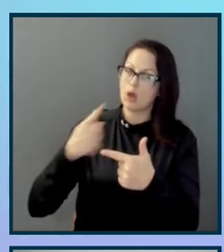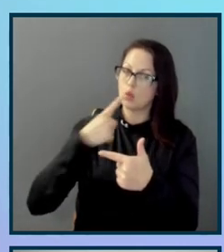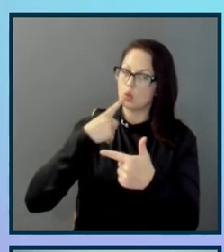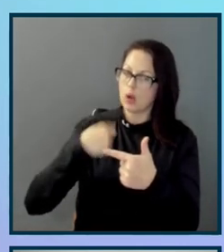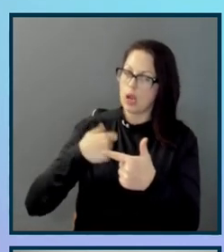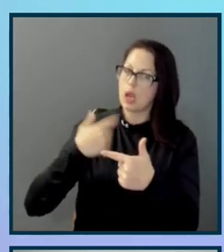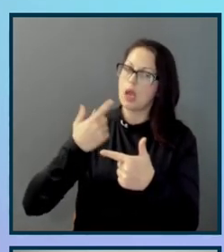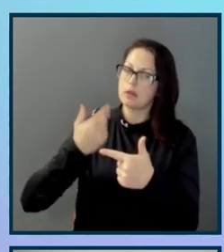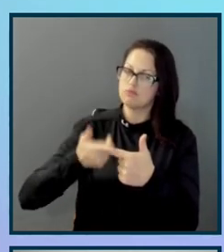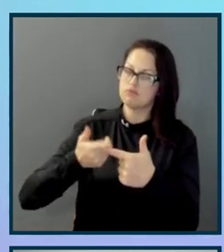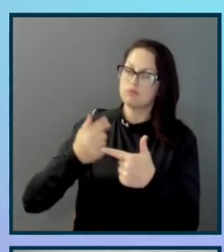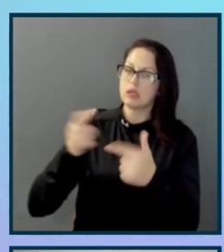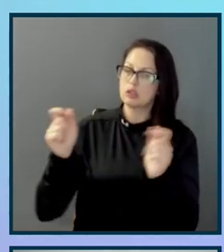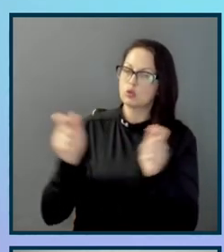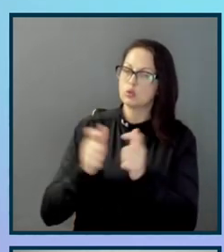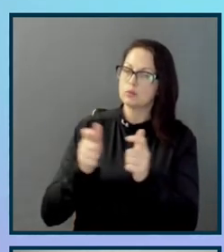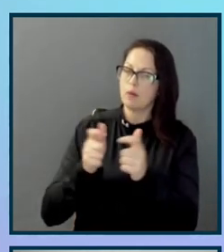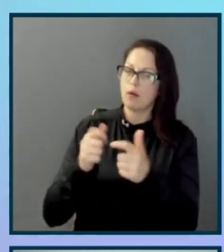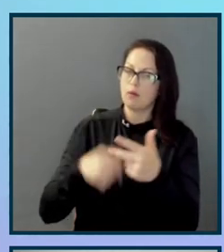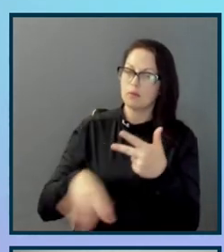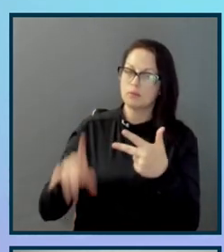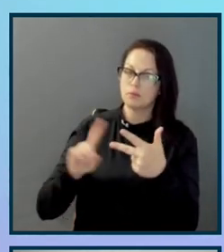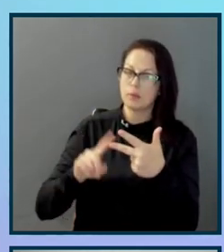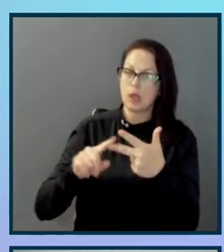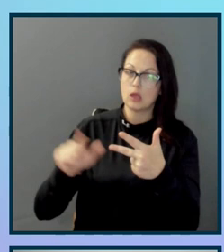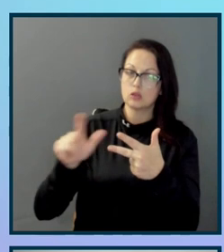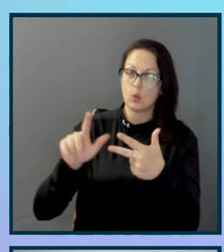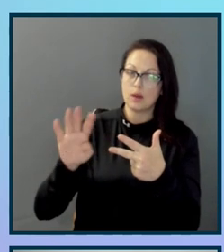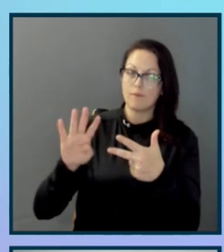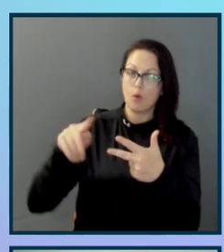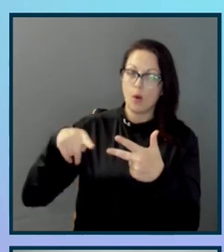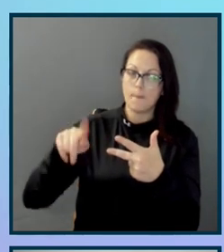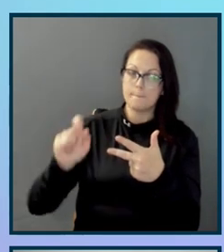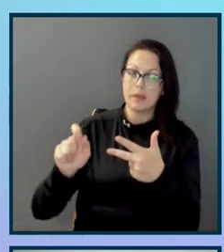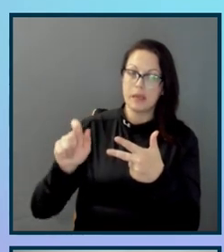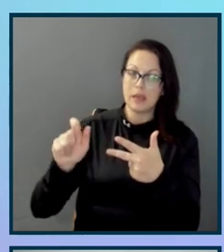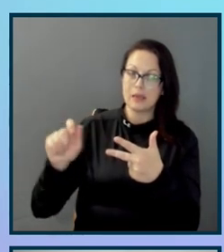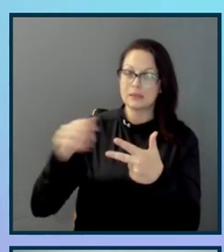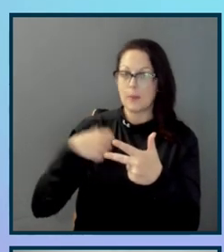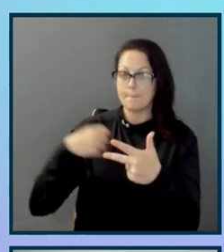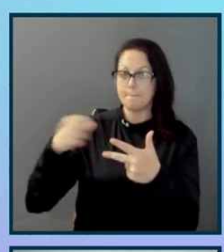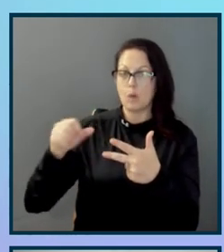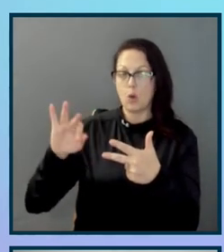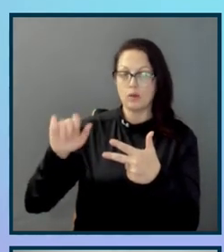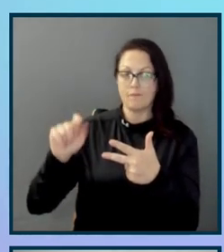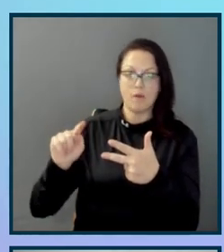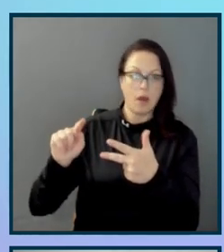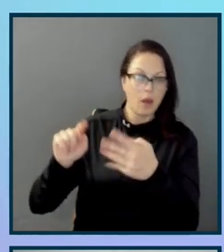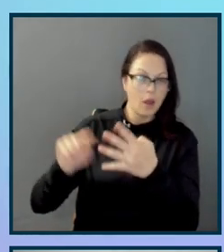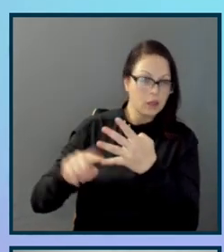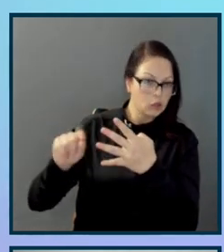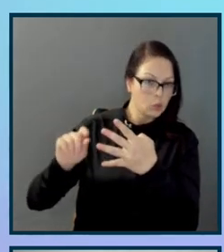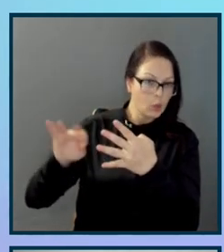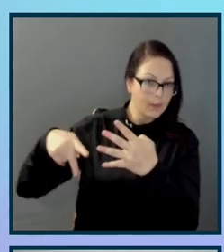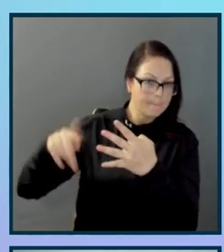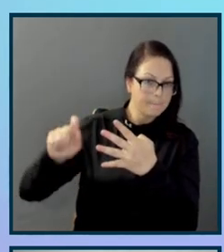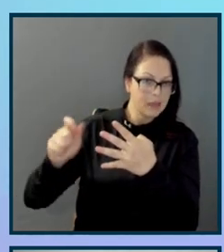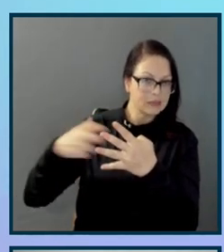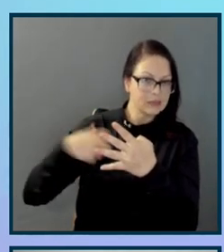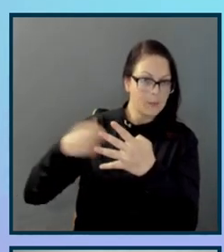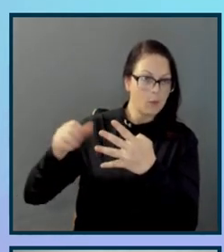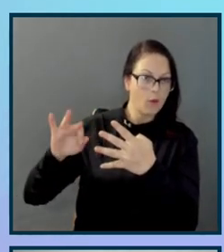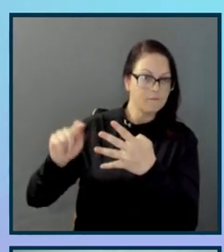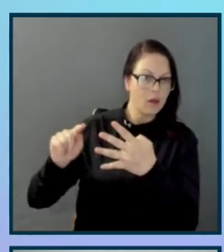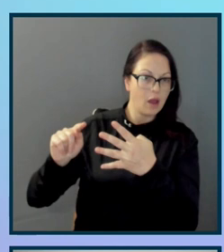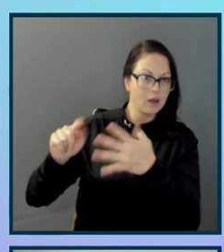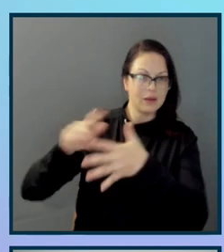something that was too small. 24 pixel bold font, 20 pixel bold font, and 14 pixel regular font.